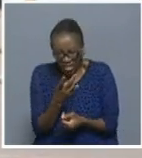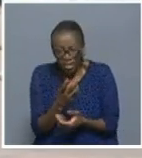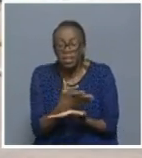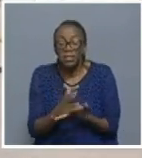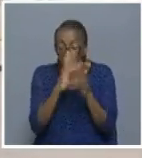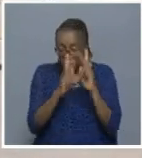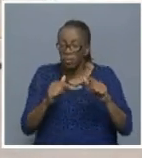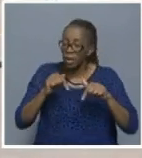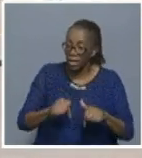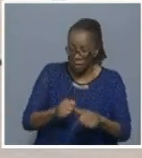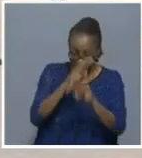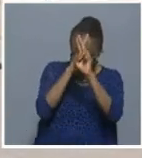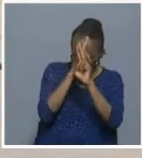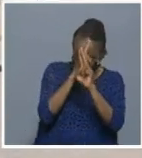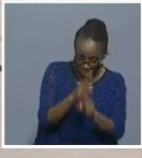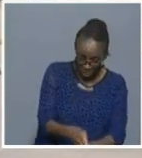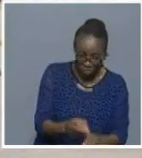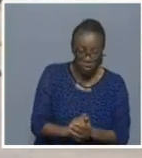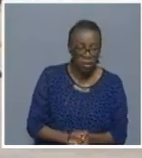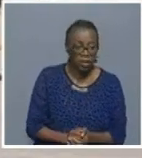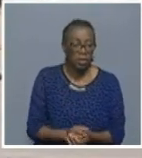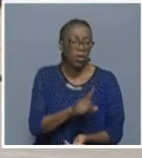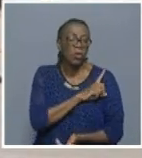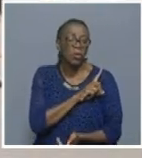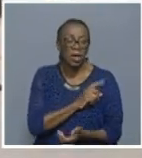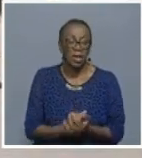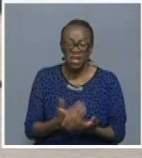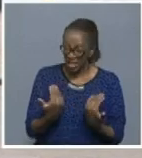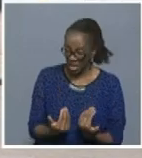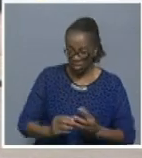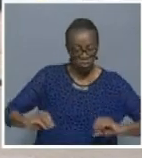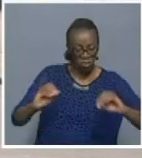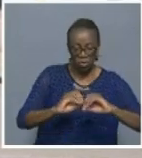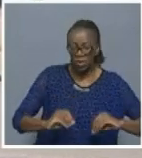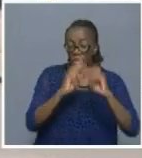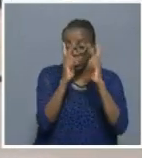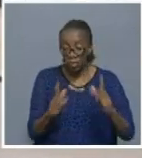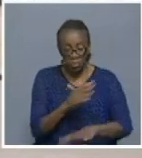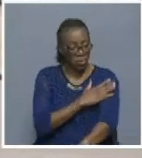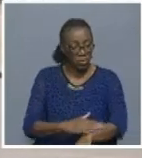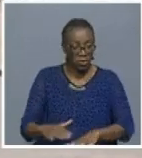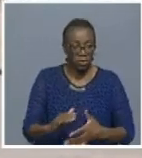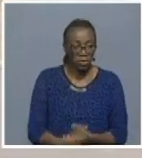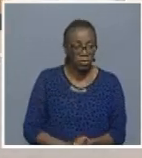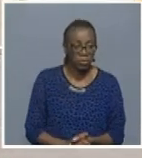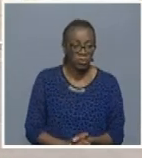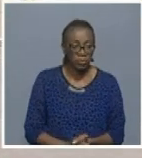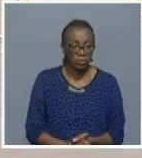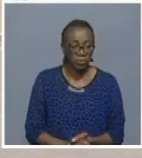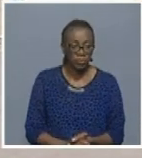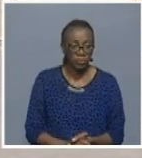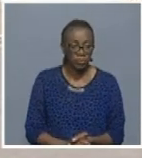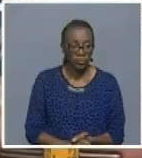because we did not find anyone on that road to Luonono. Maybe I can just add, they have shifted now